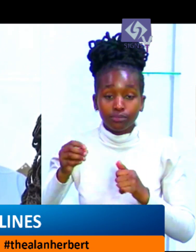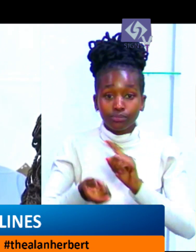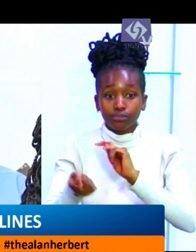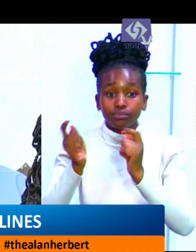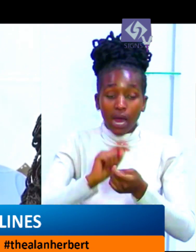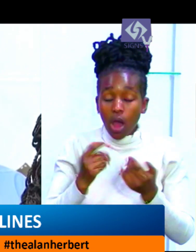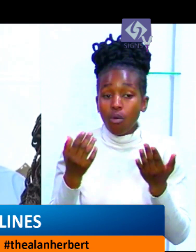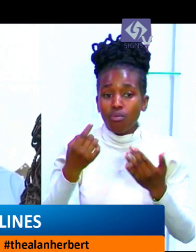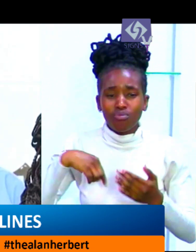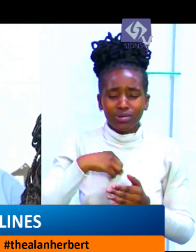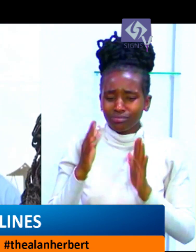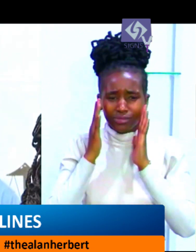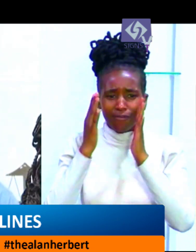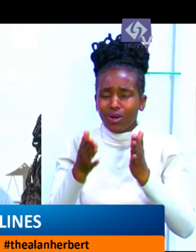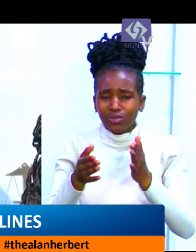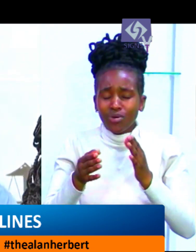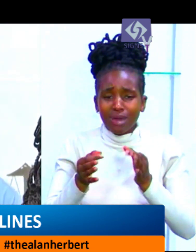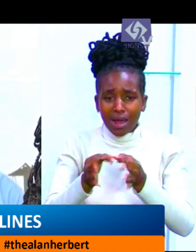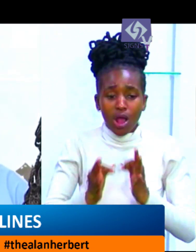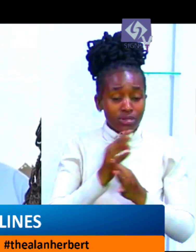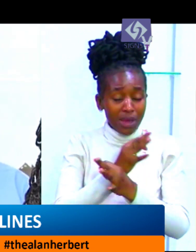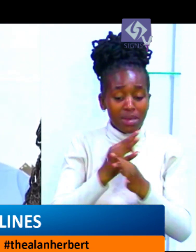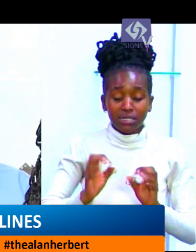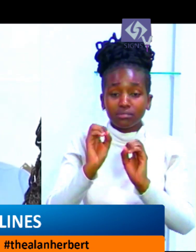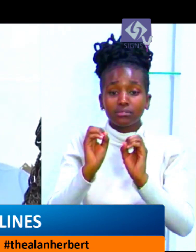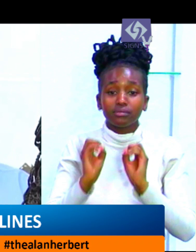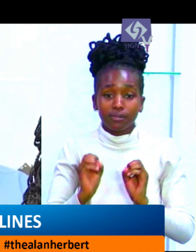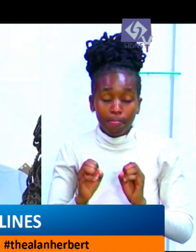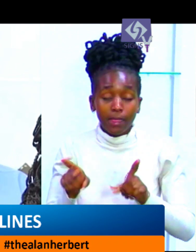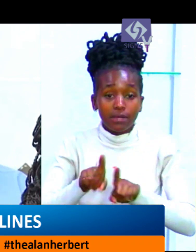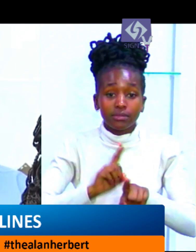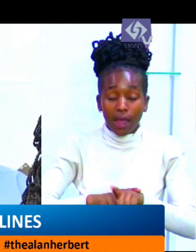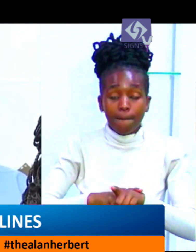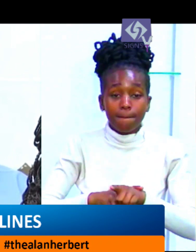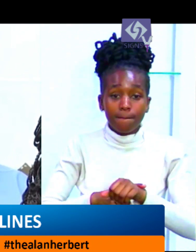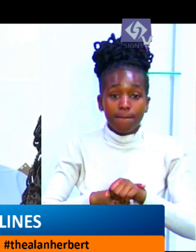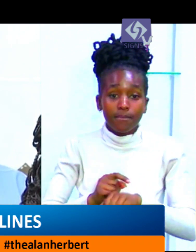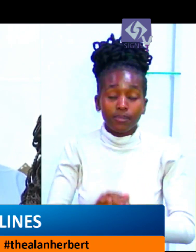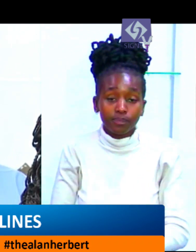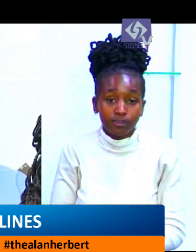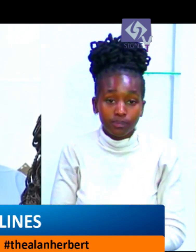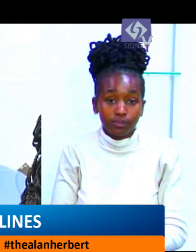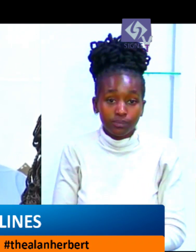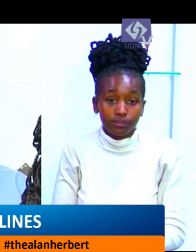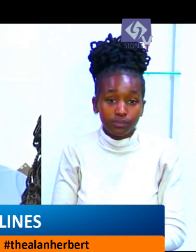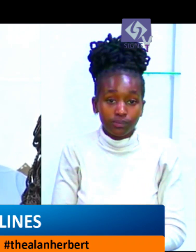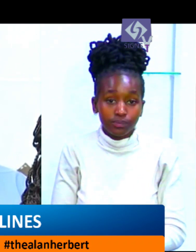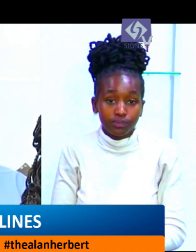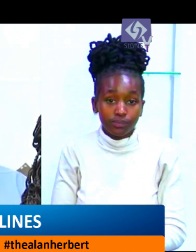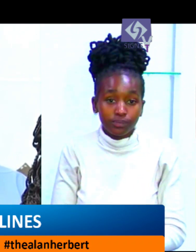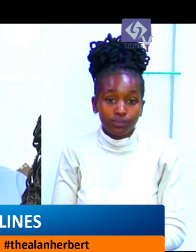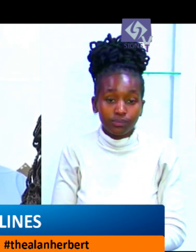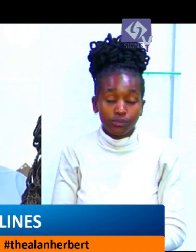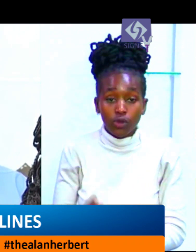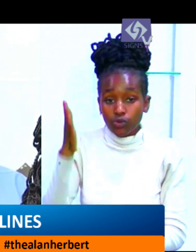to seek accountability, but on the other hand, he is more than